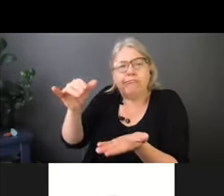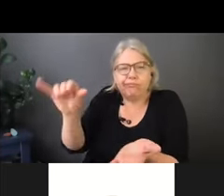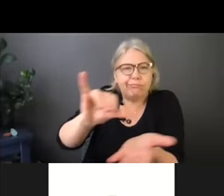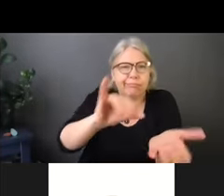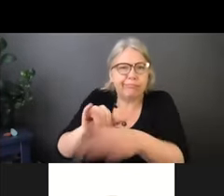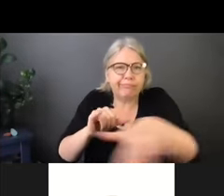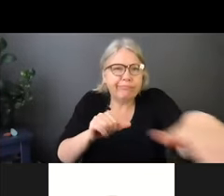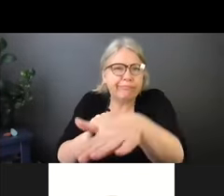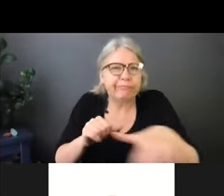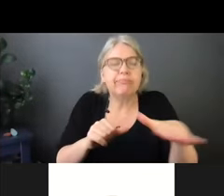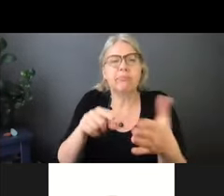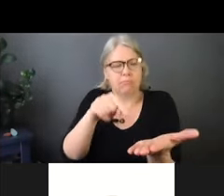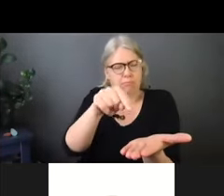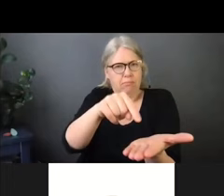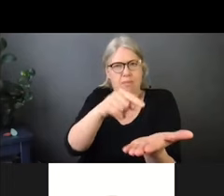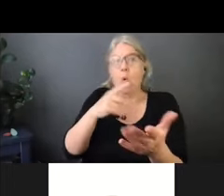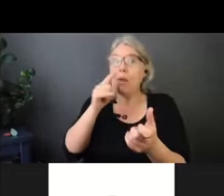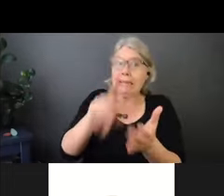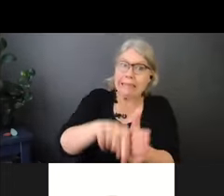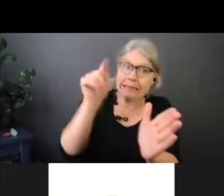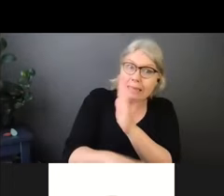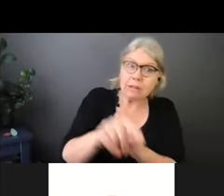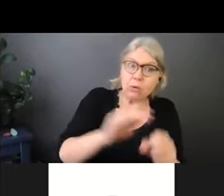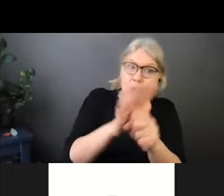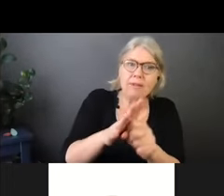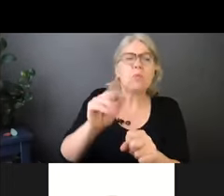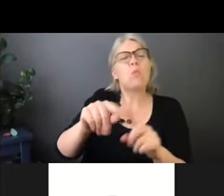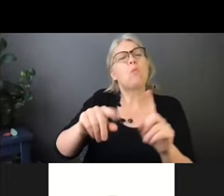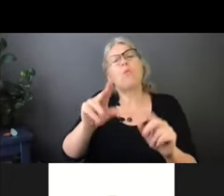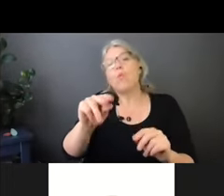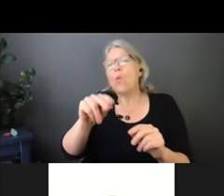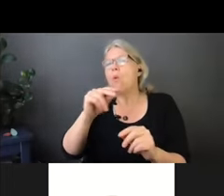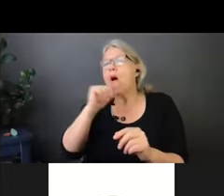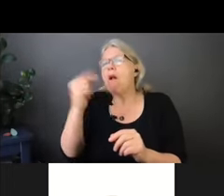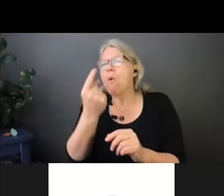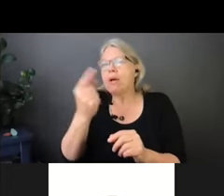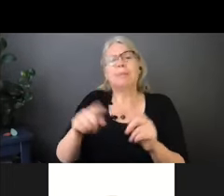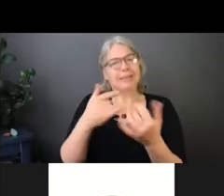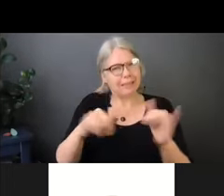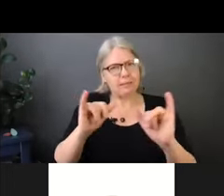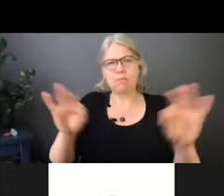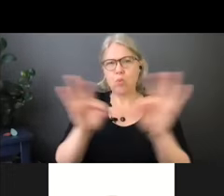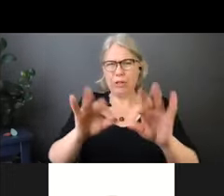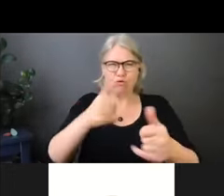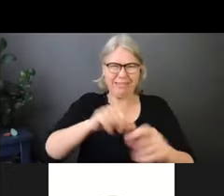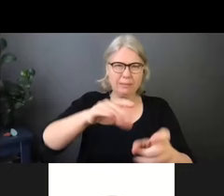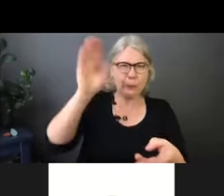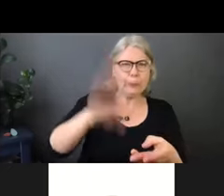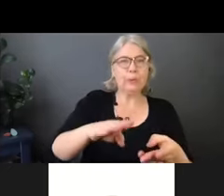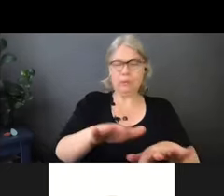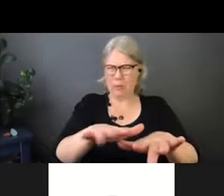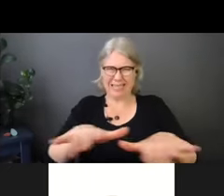bleach that is diluted according to the directions. It's really difficult to find the actual concentration